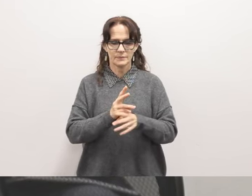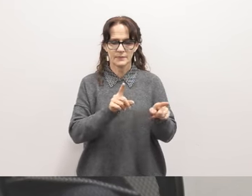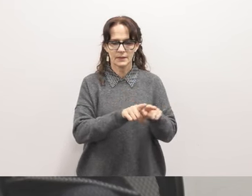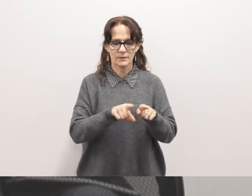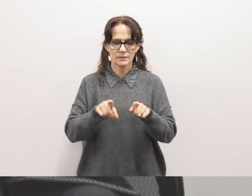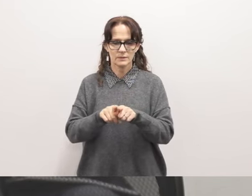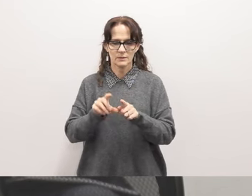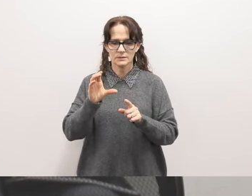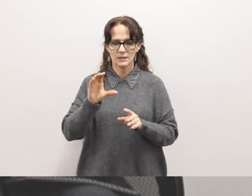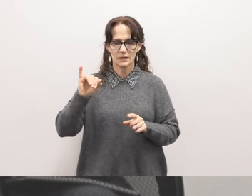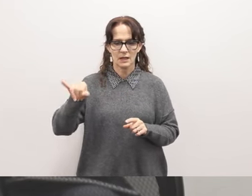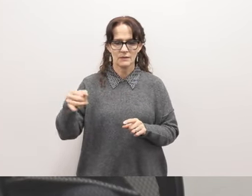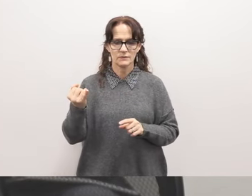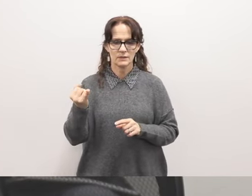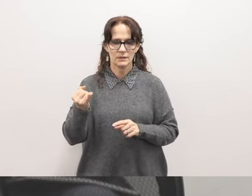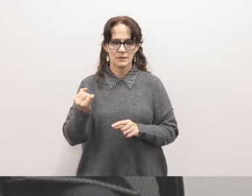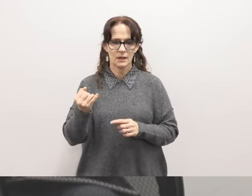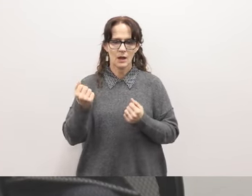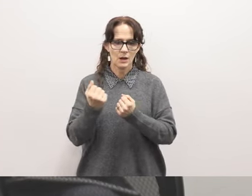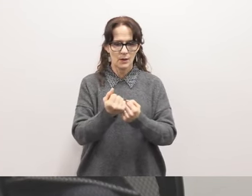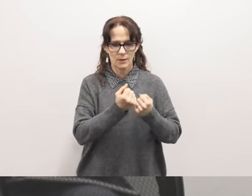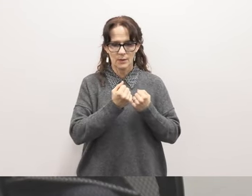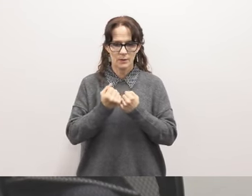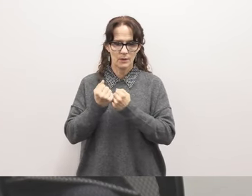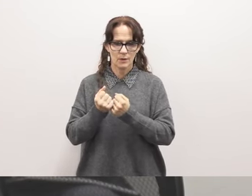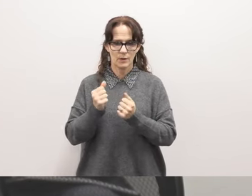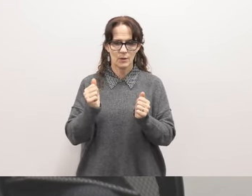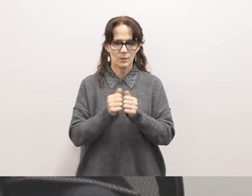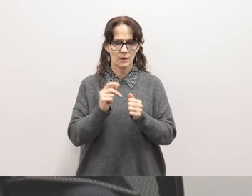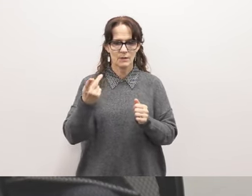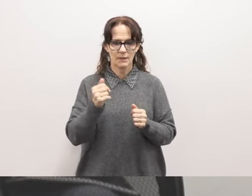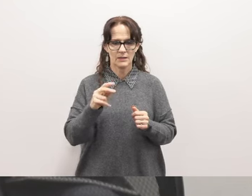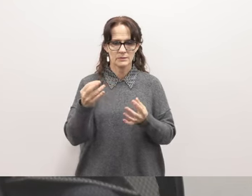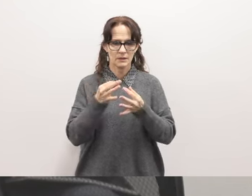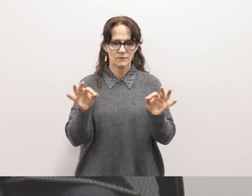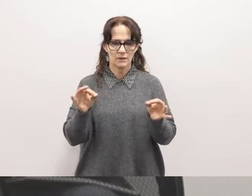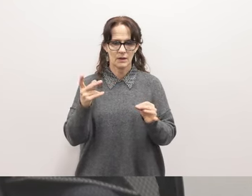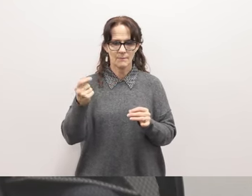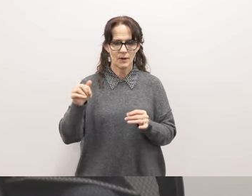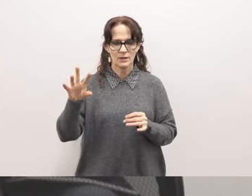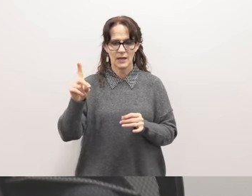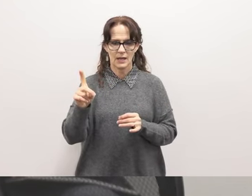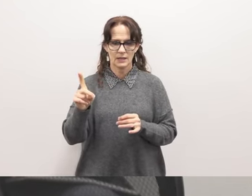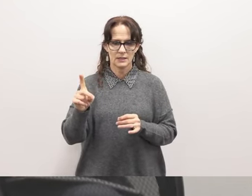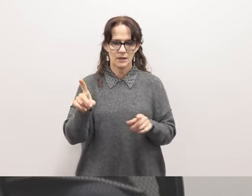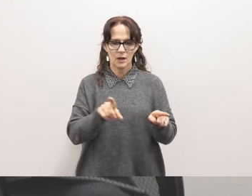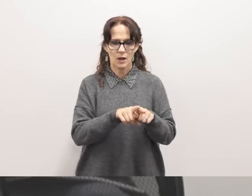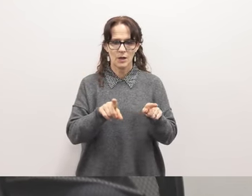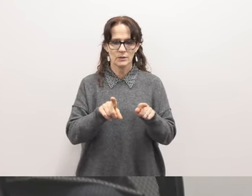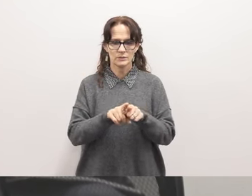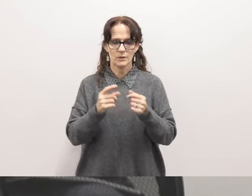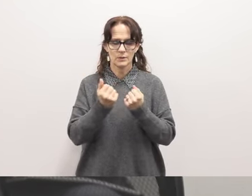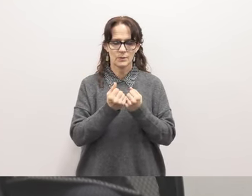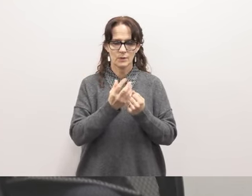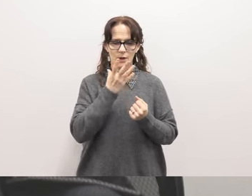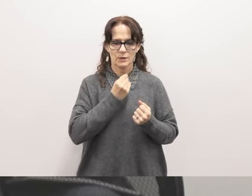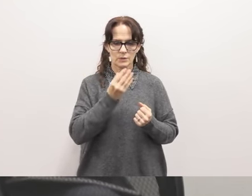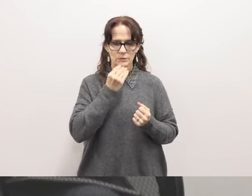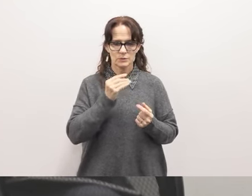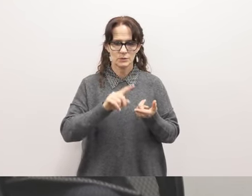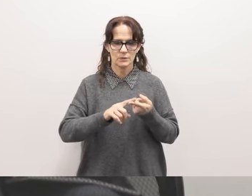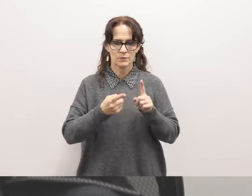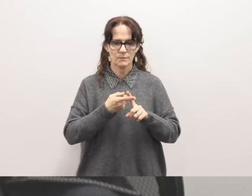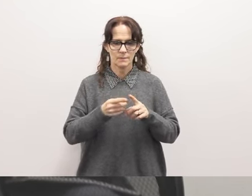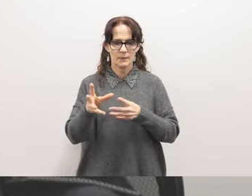CFJ and I are in solidarity with the Palestinian freedom from apartheid while also standing with our Jewish siblings and their